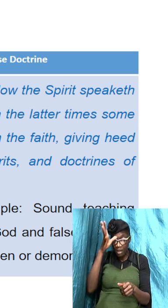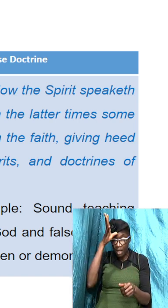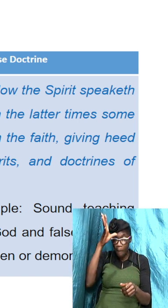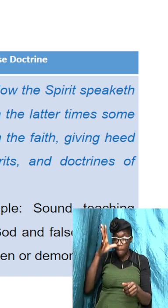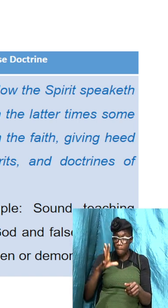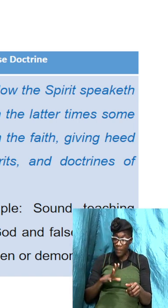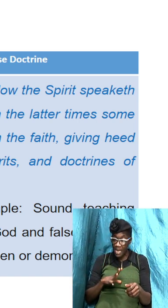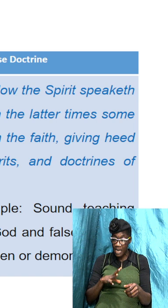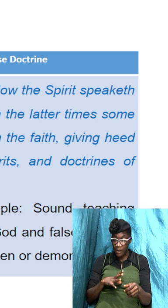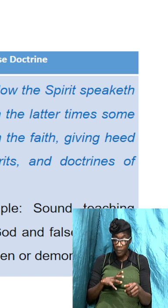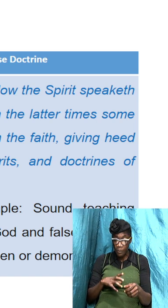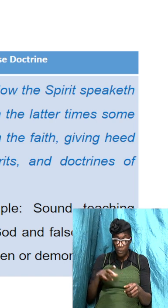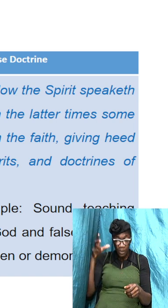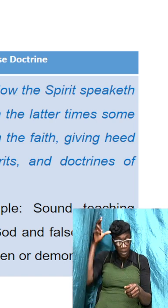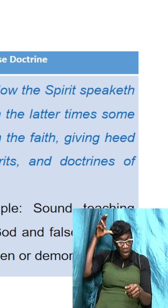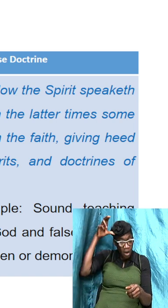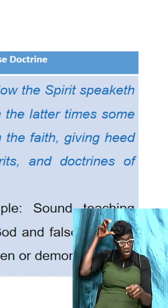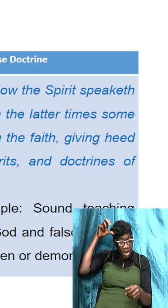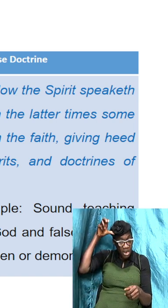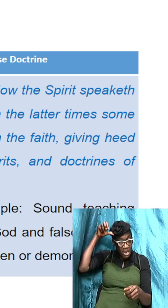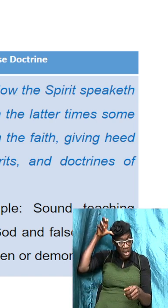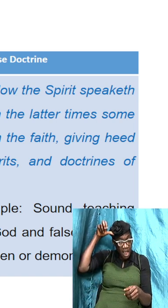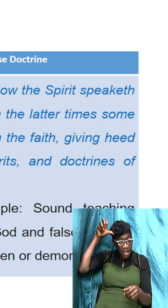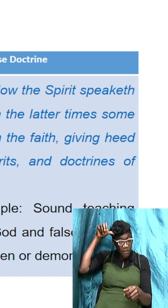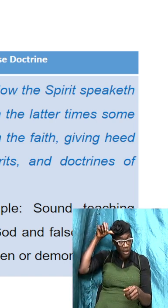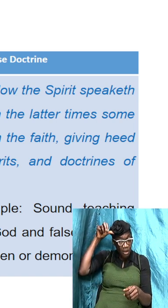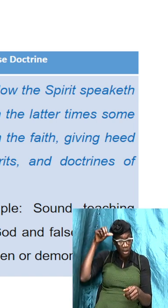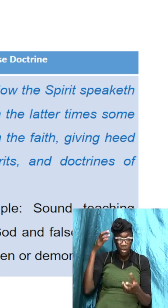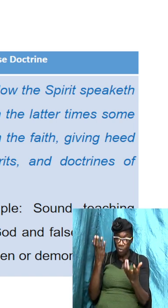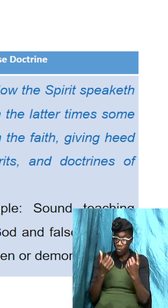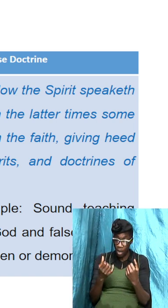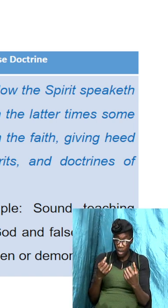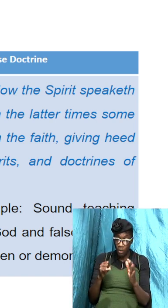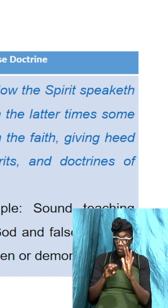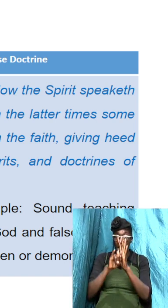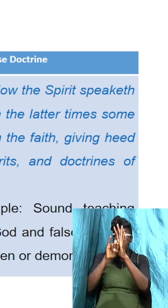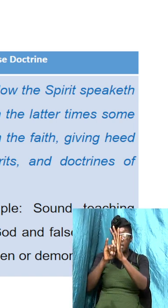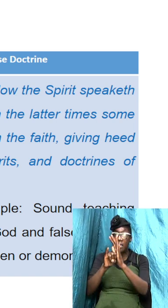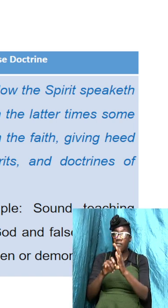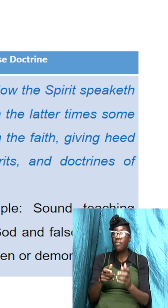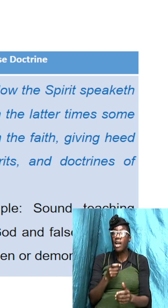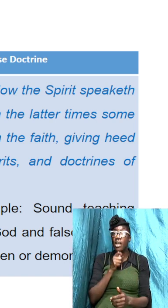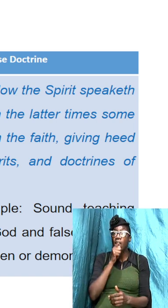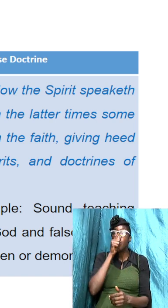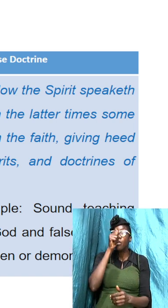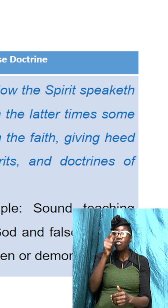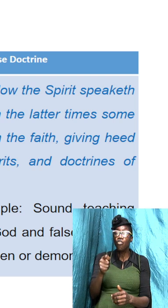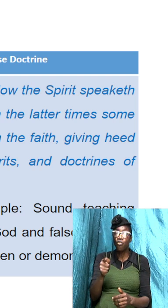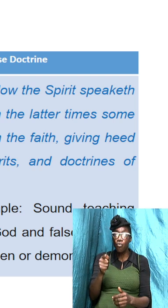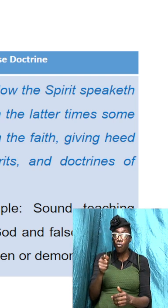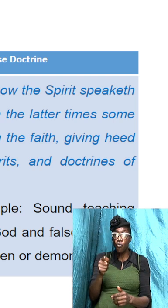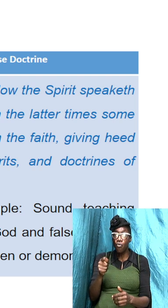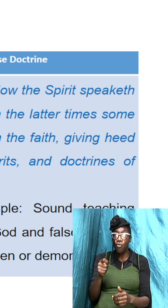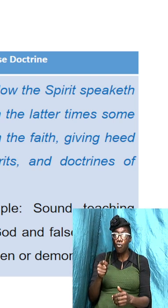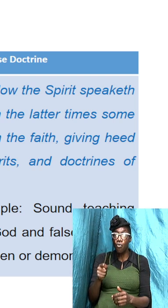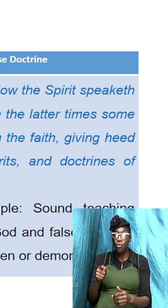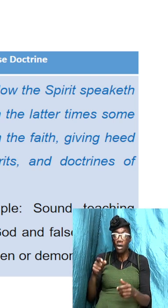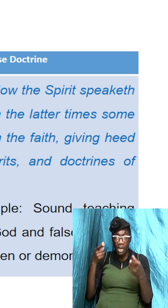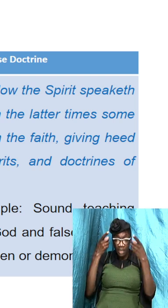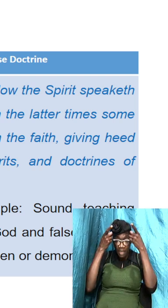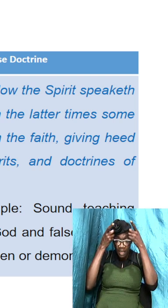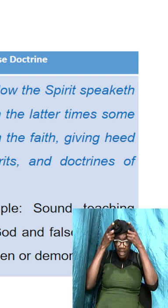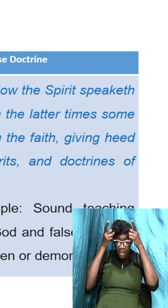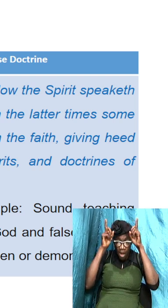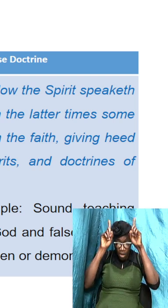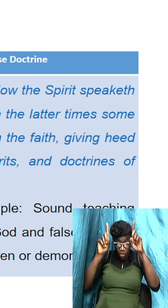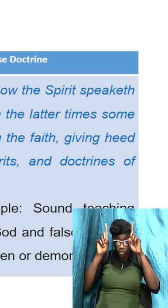so if you want to identify true doctrine versus the false the first thing